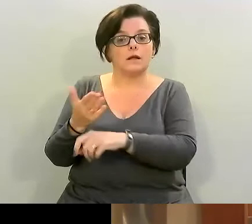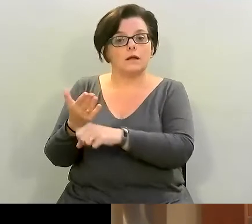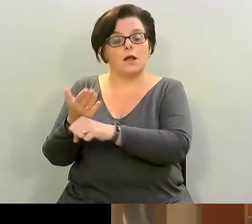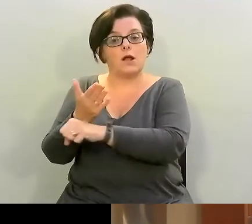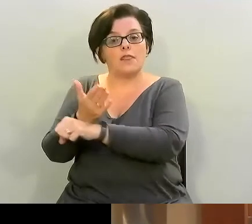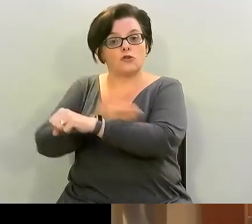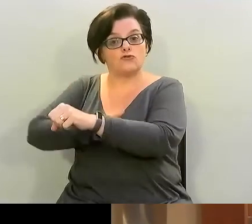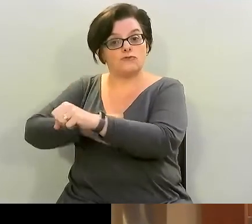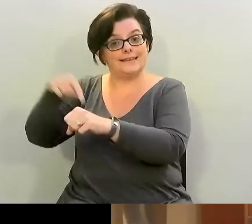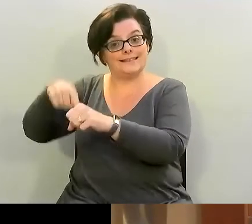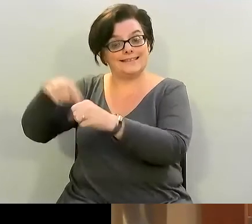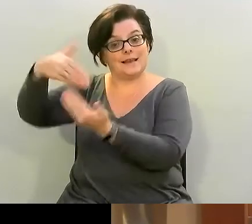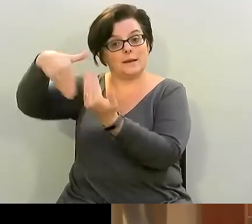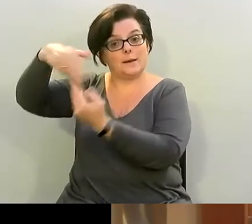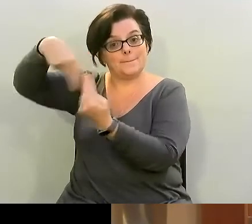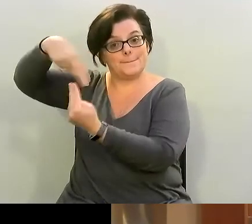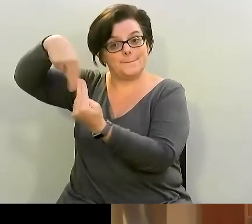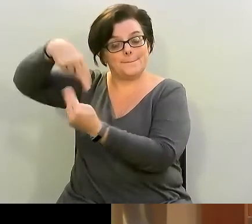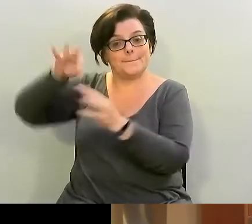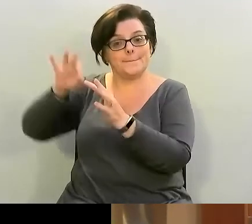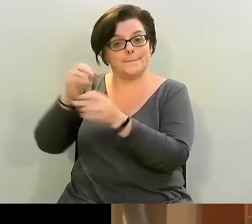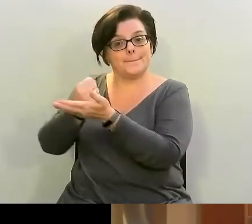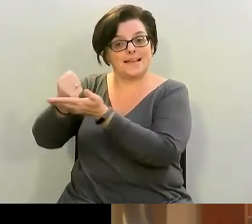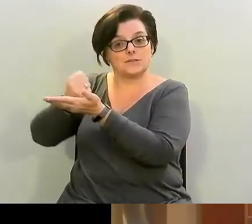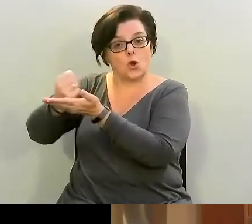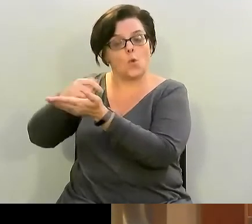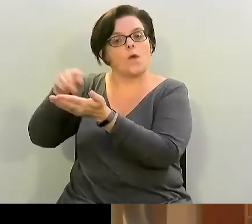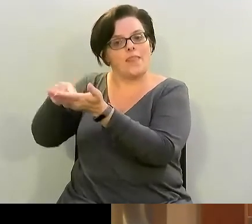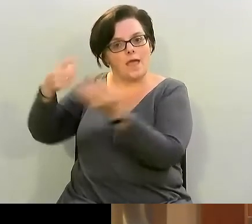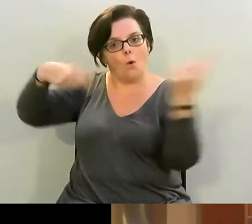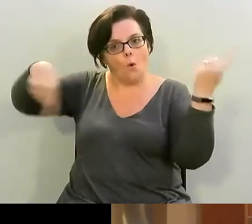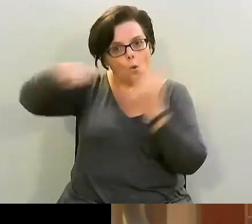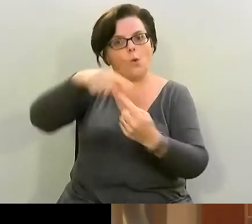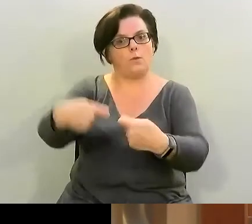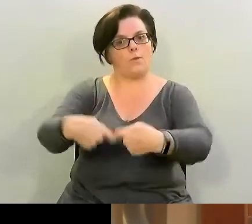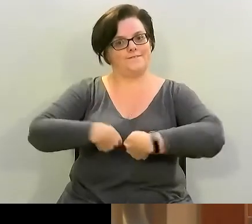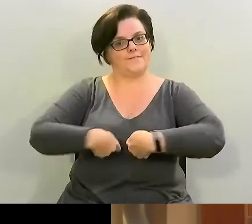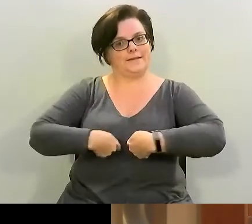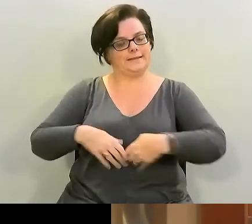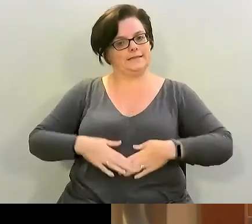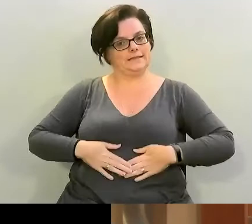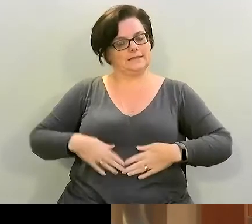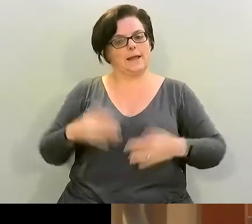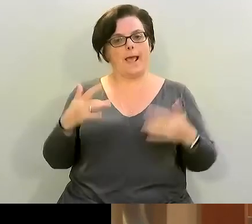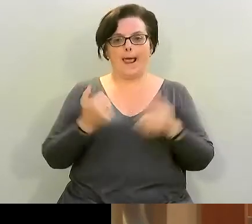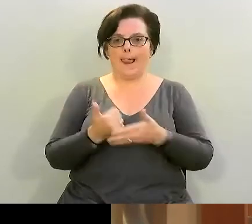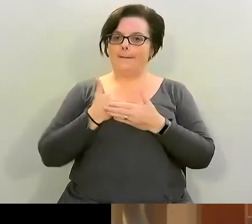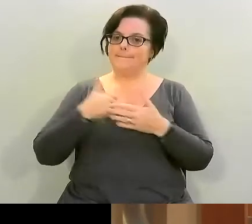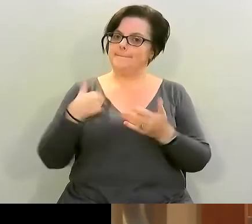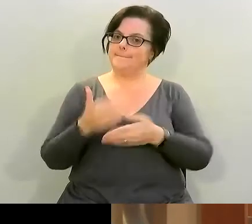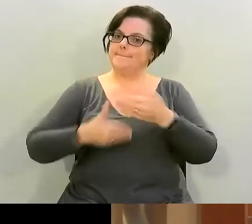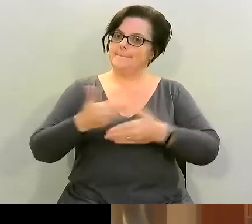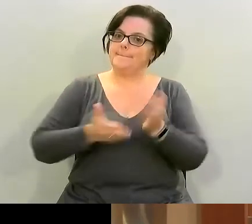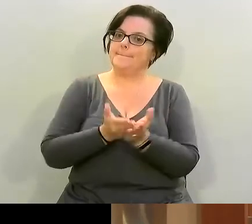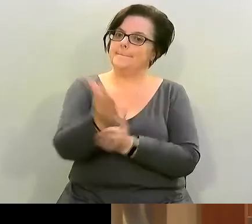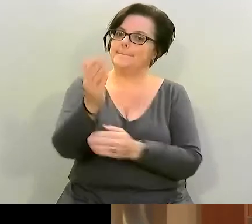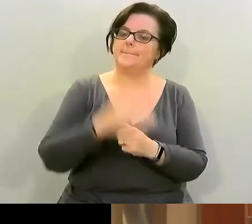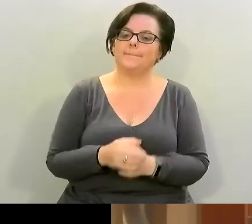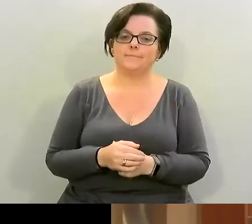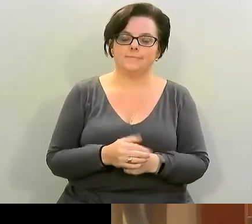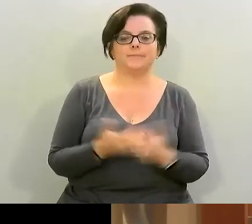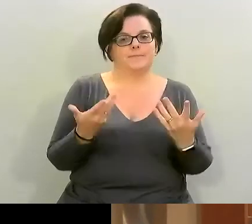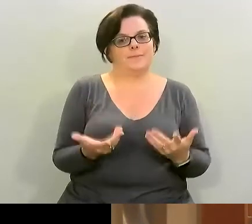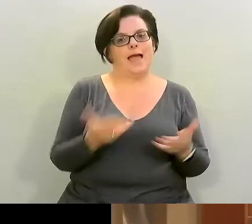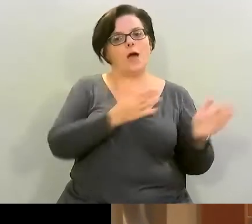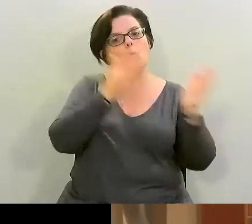pesto these feed bacteria in a good way and help us thrive and with that i'm going to start making the